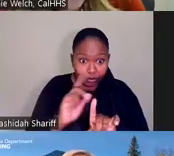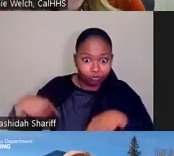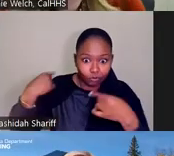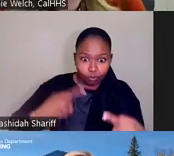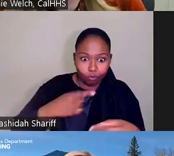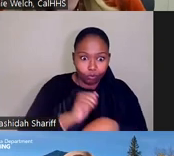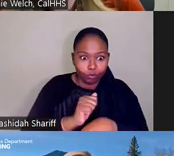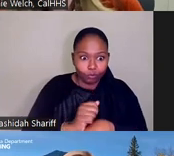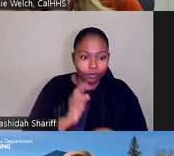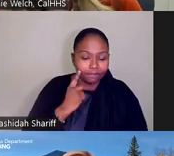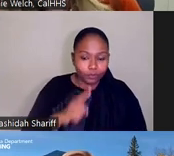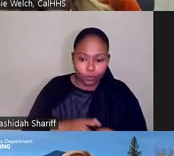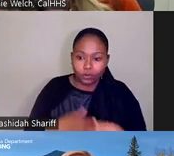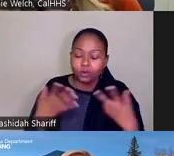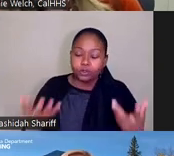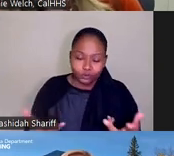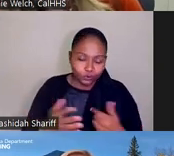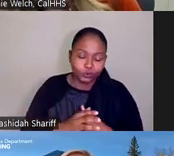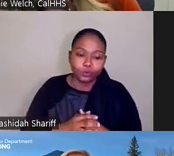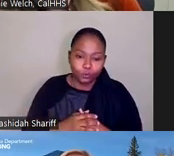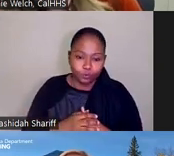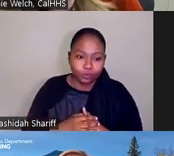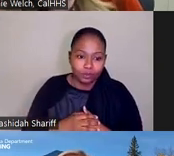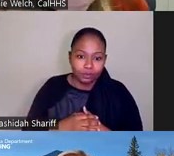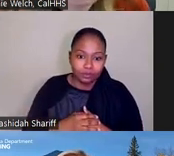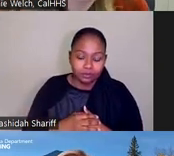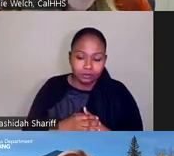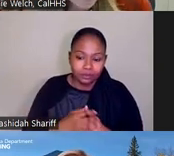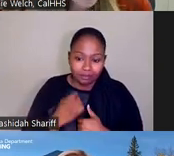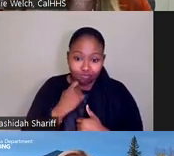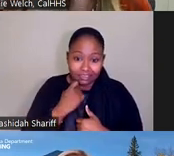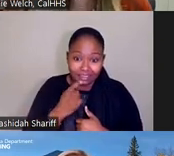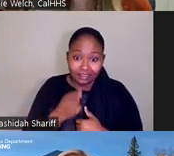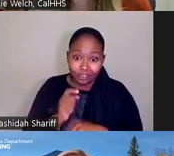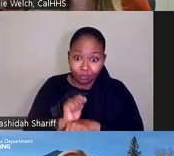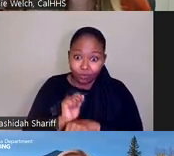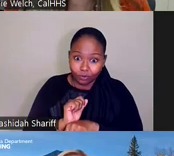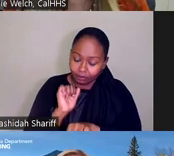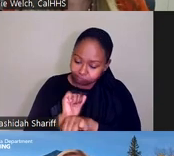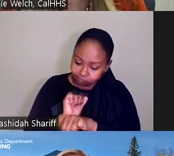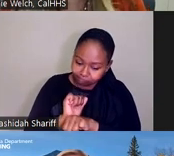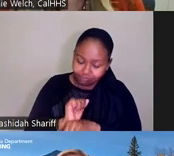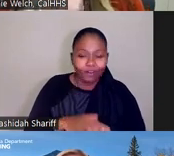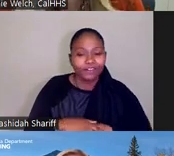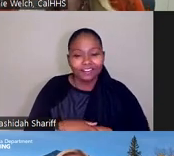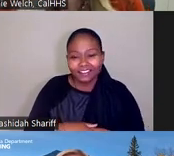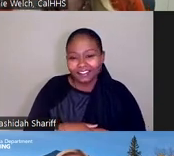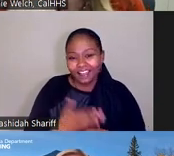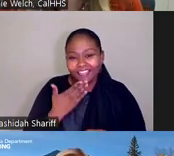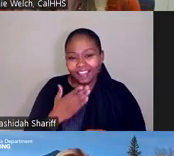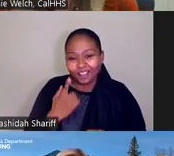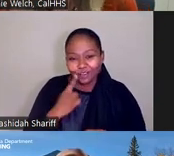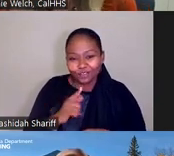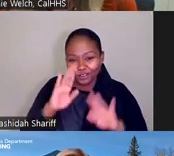toward and, in recent months around the clock. So I just want to thank you for your dedication,